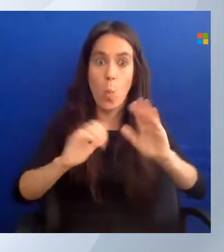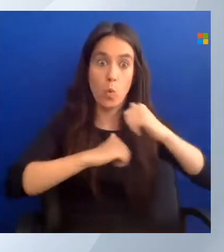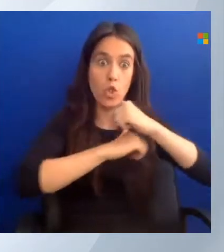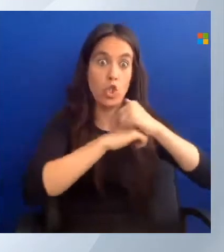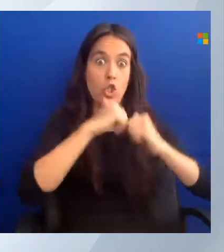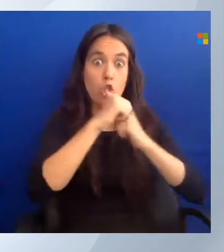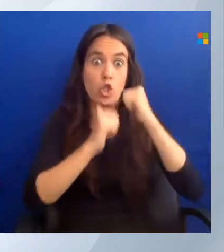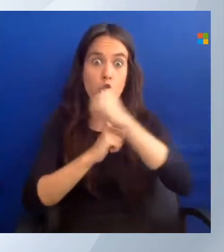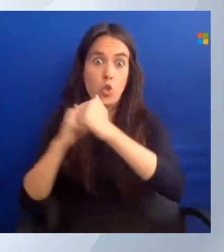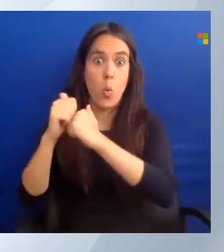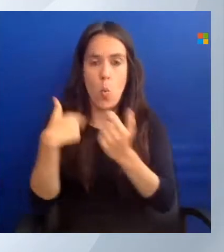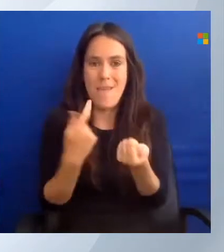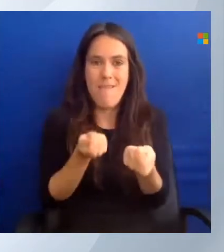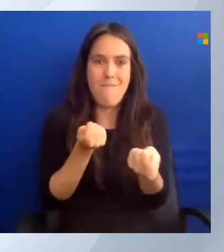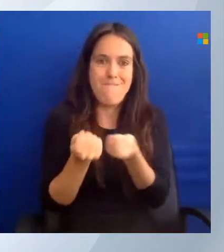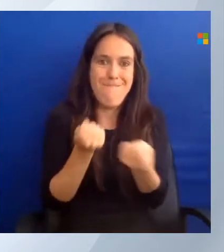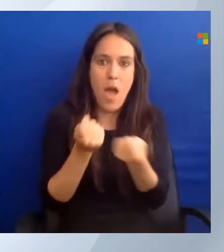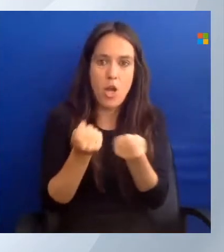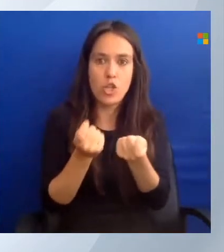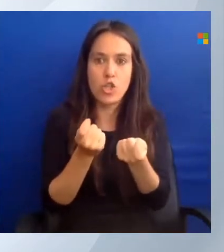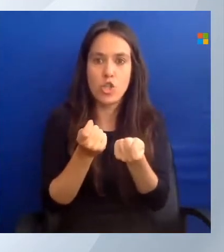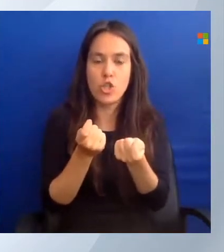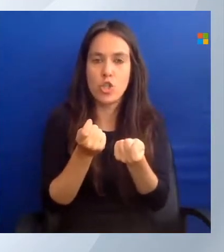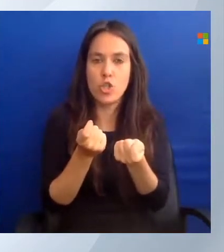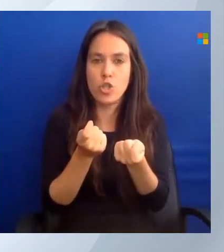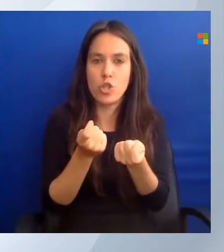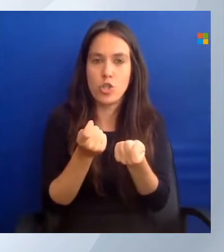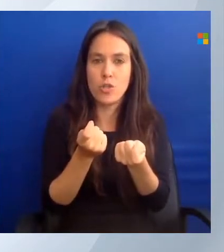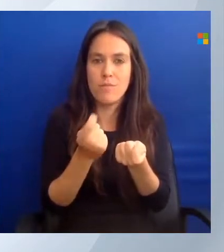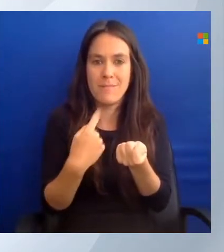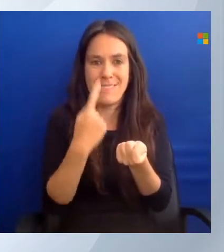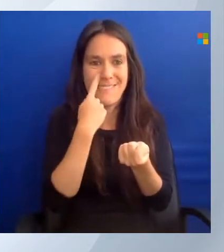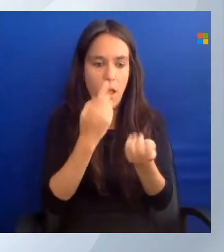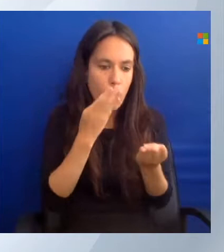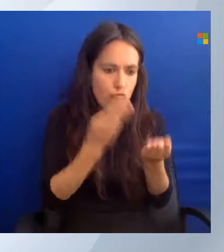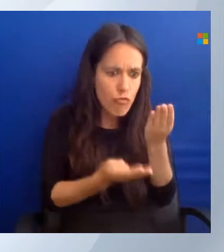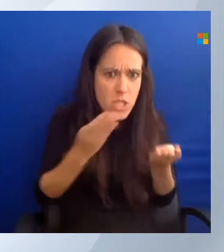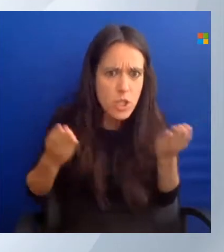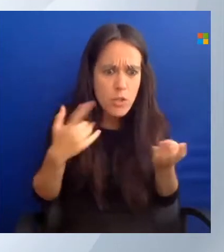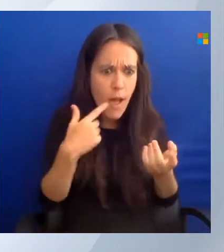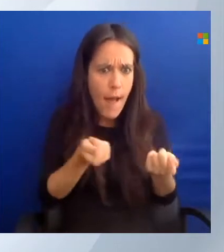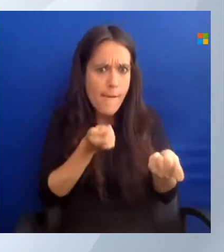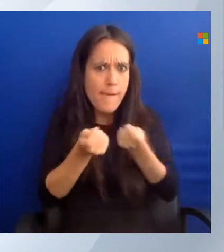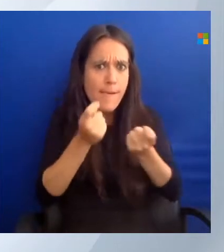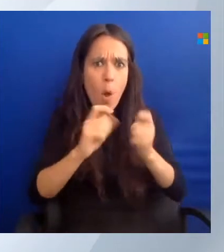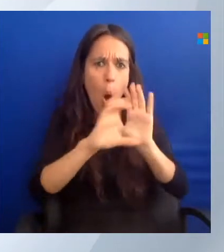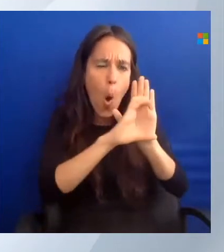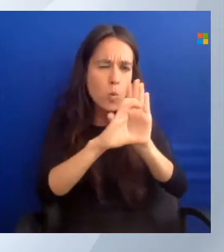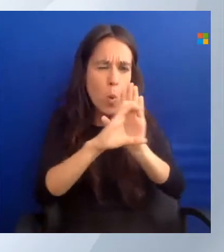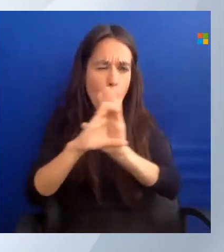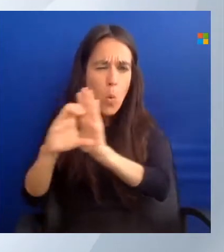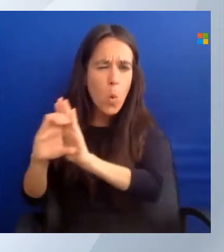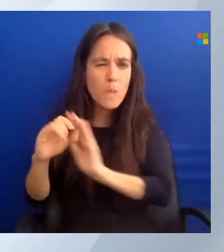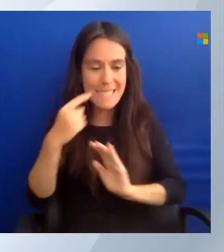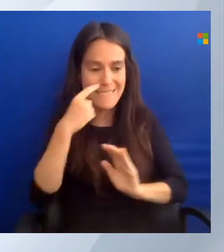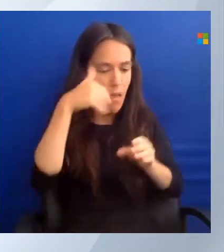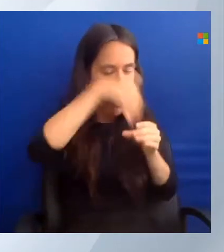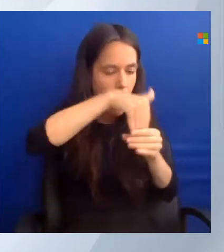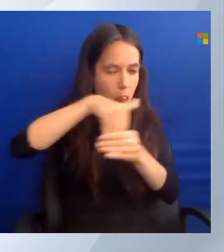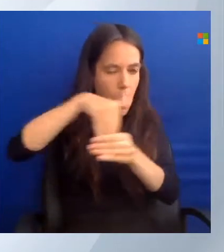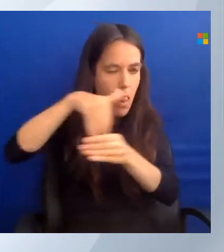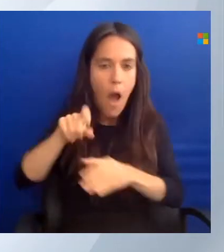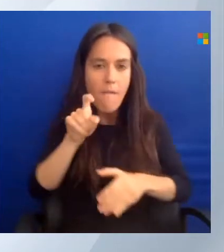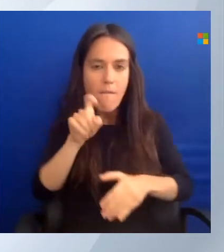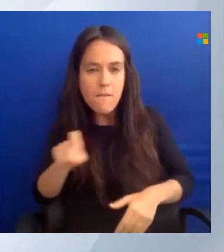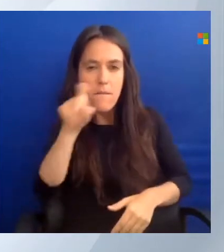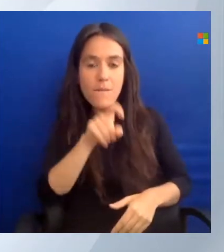the infra of our resources. With code, so without clicking. Managing could be